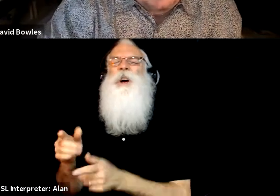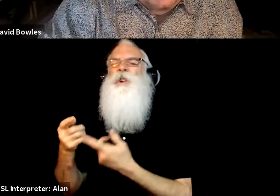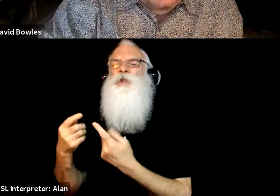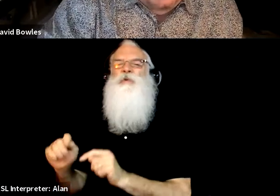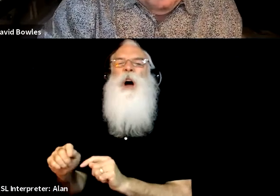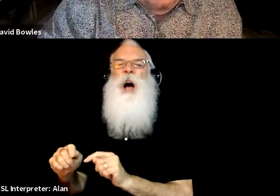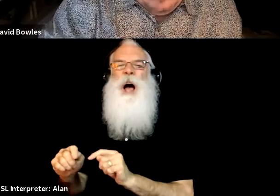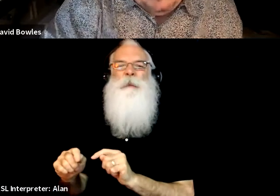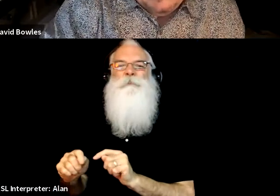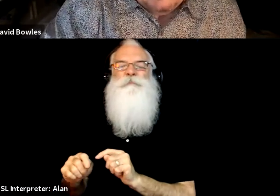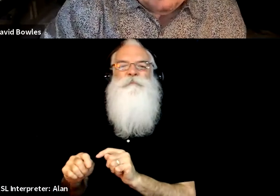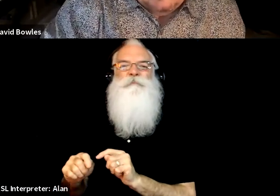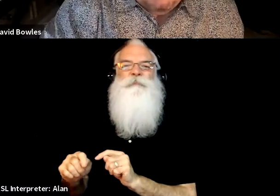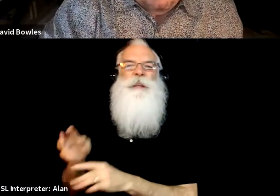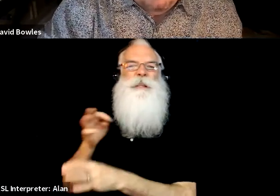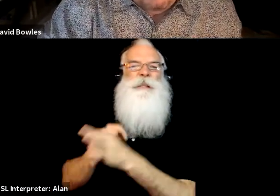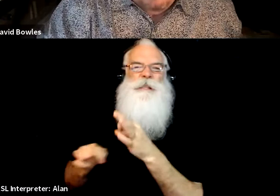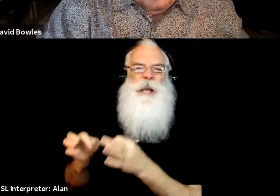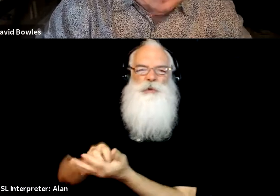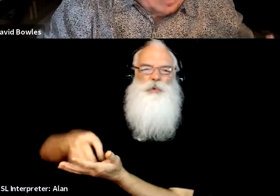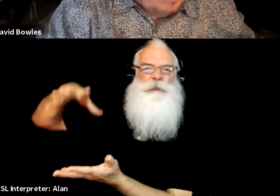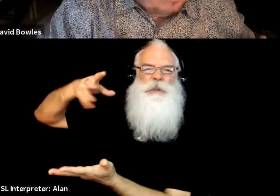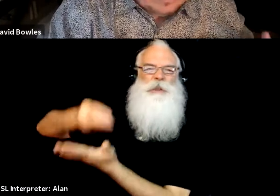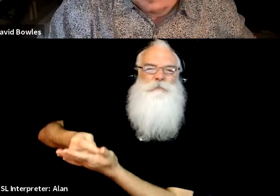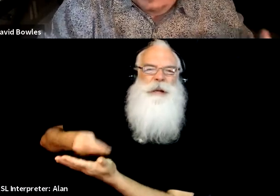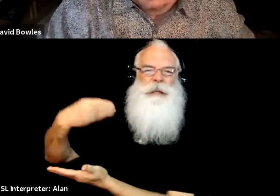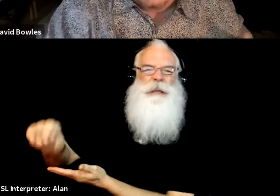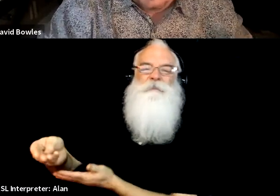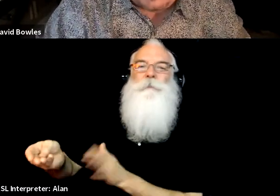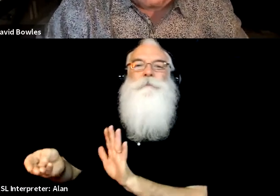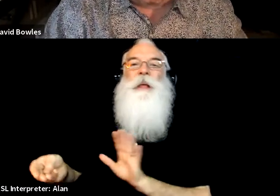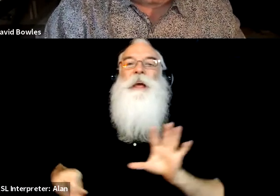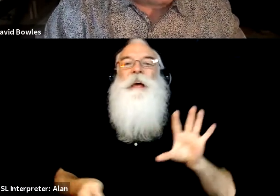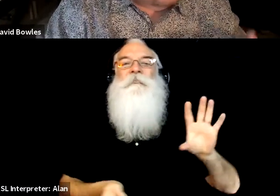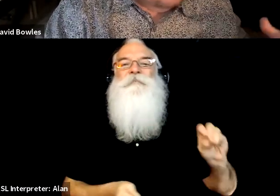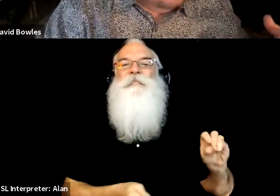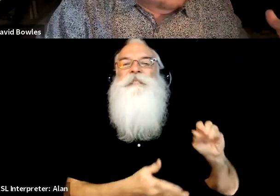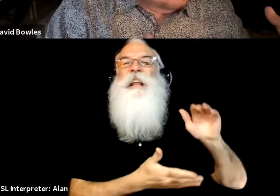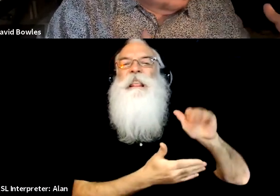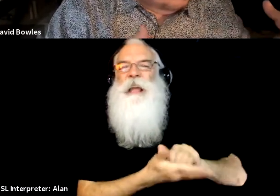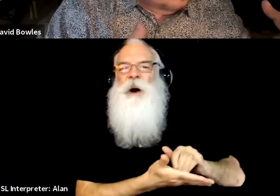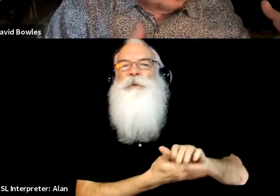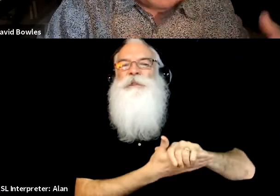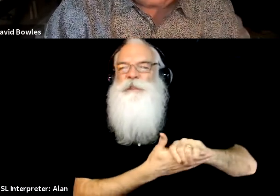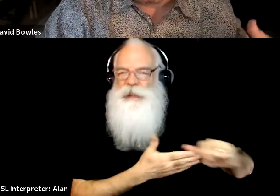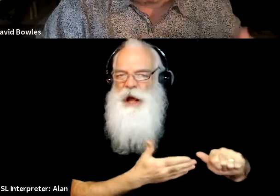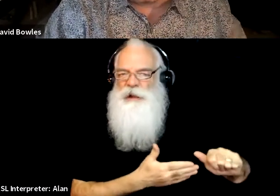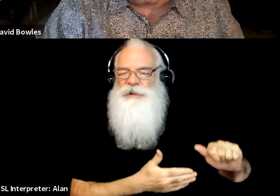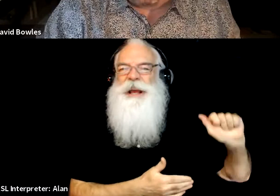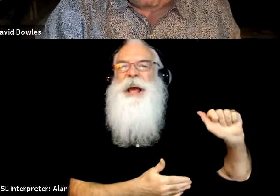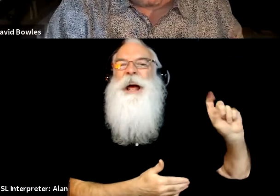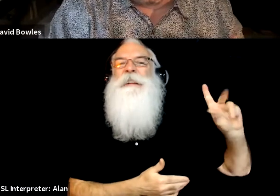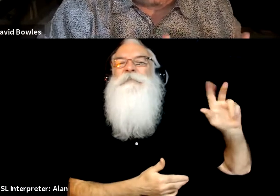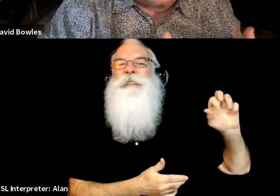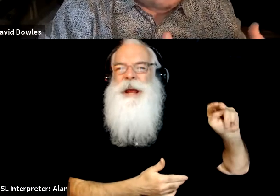20, um, Latinas if you, if you want to have like the Latina perspective, you know, to, to Chicanas, to